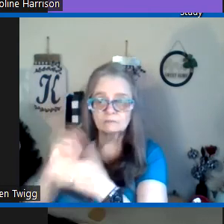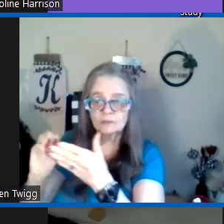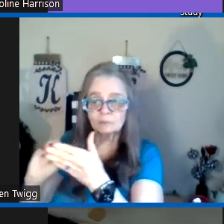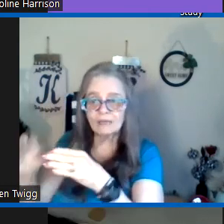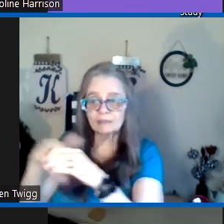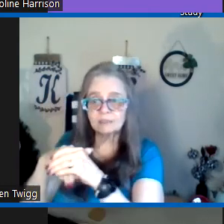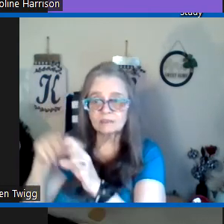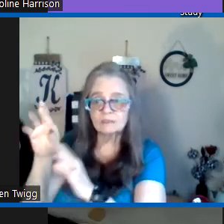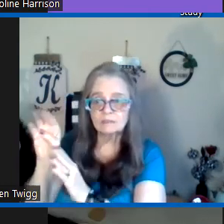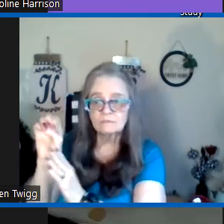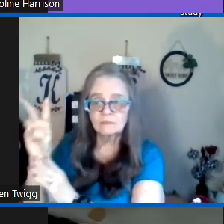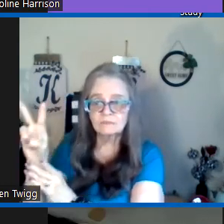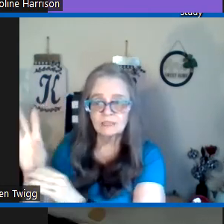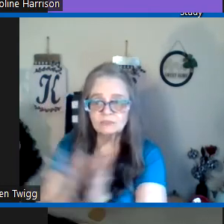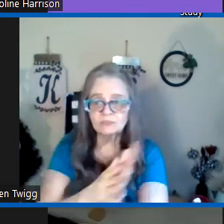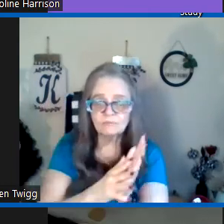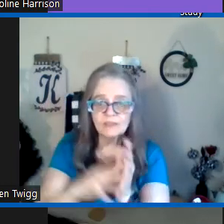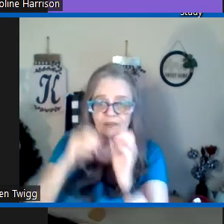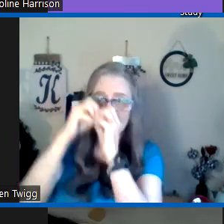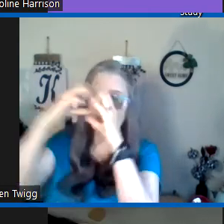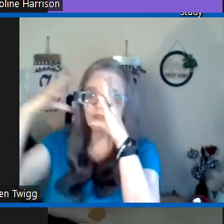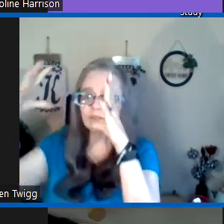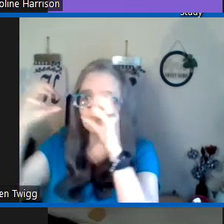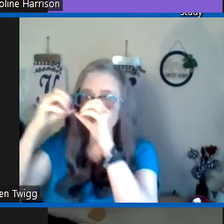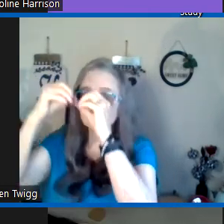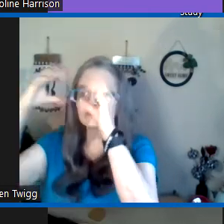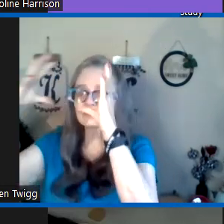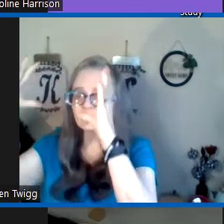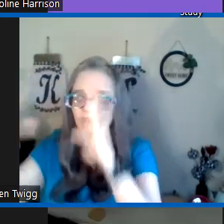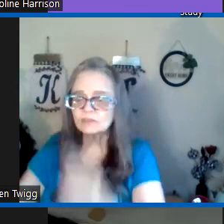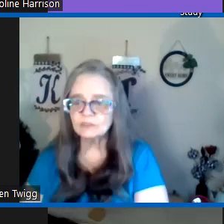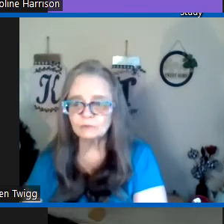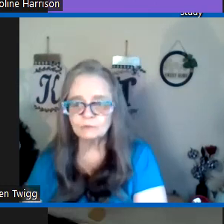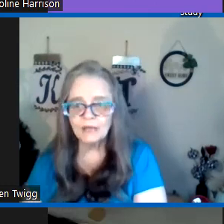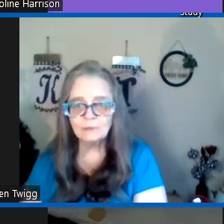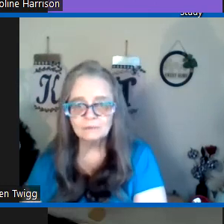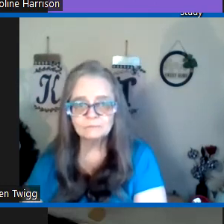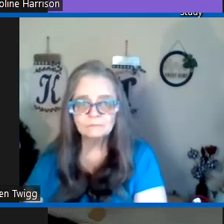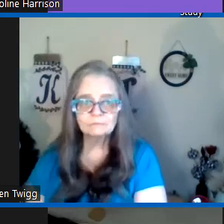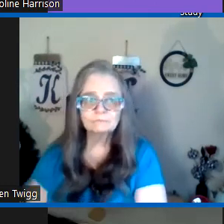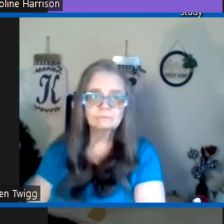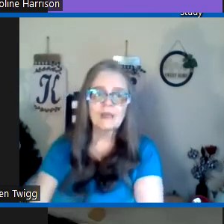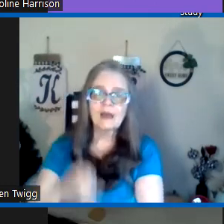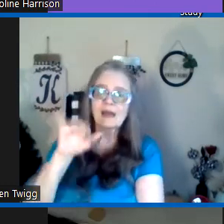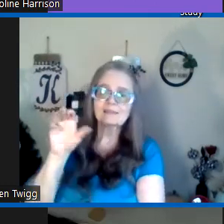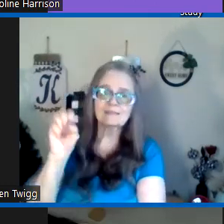wrote about in Revelation they had the visions the visions of what will happen